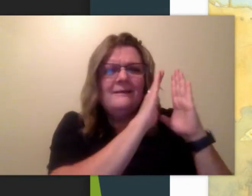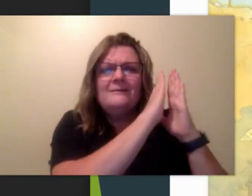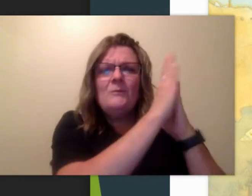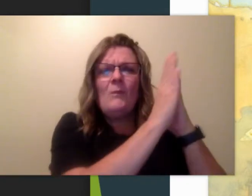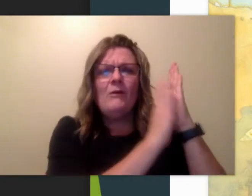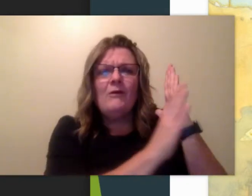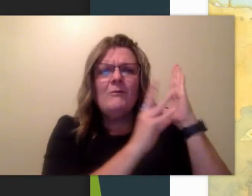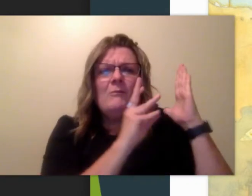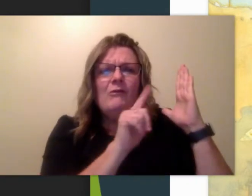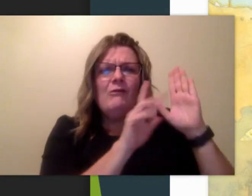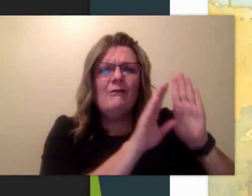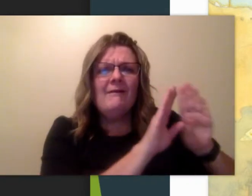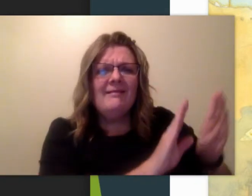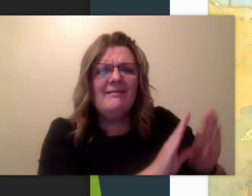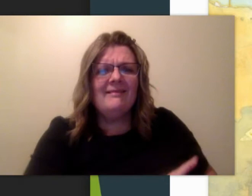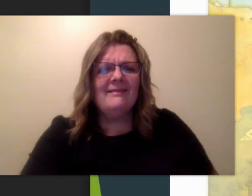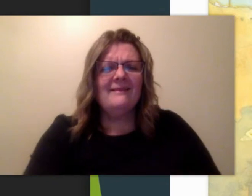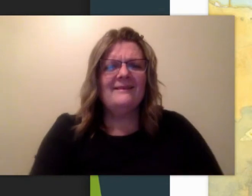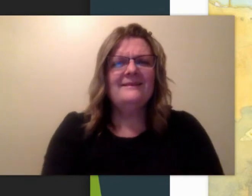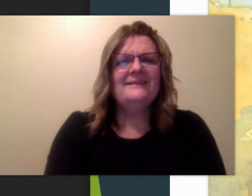putting the shells into the walls.